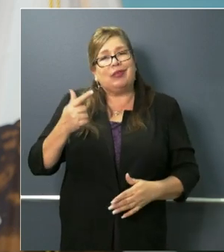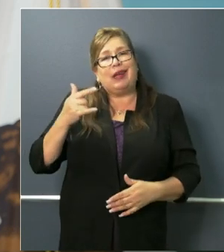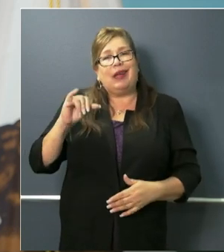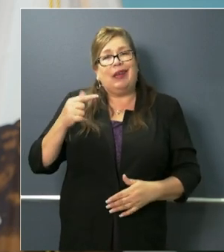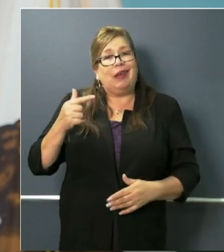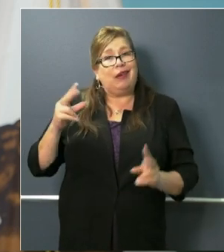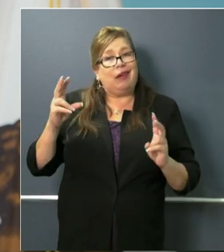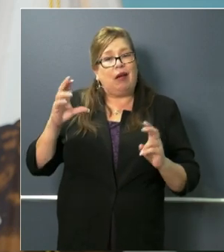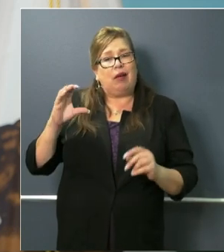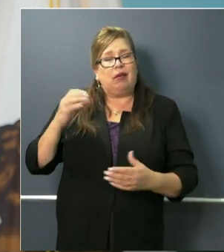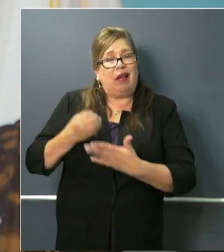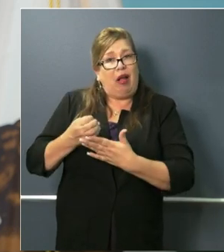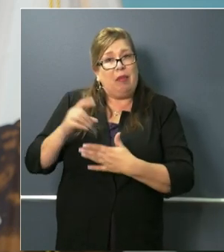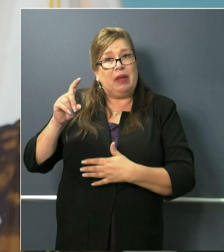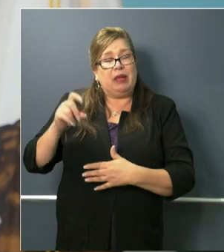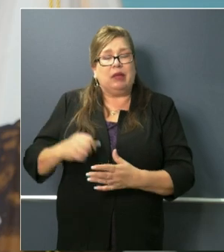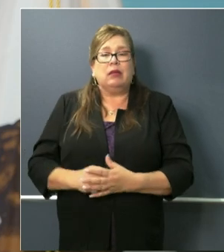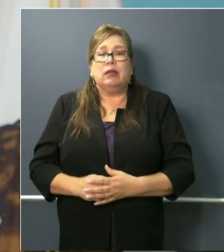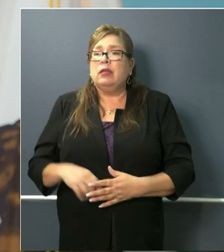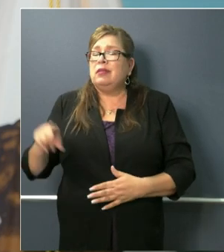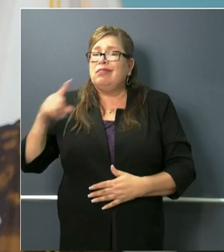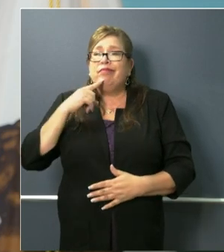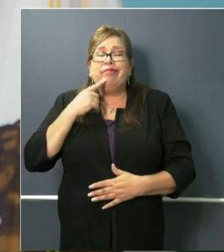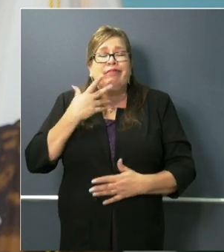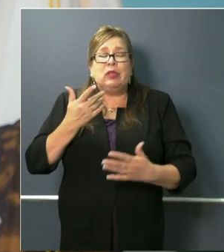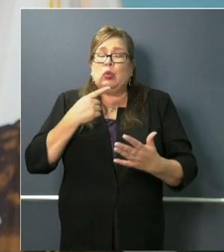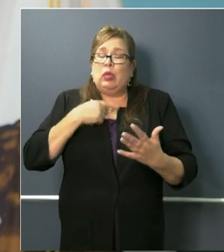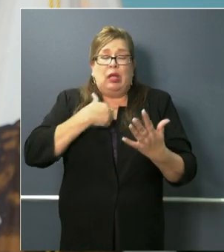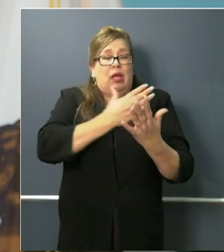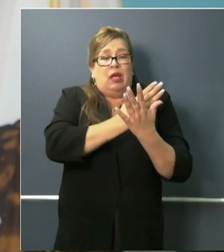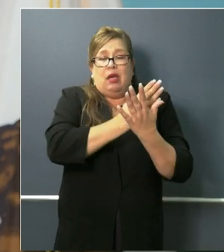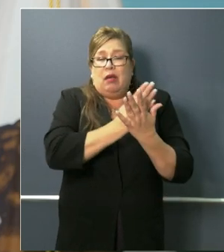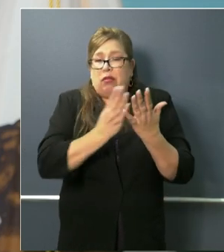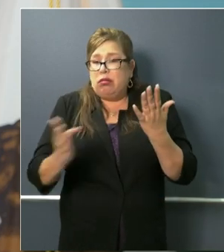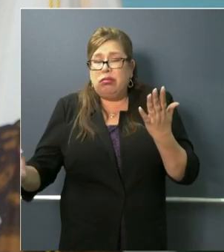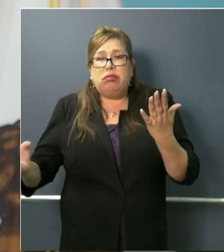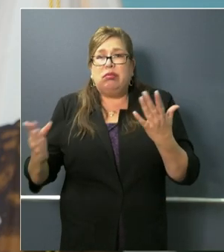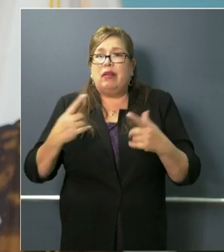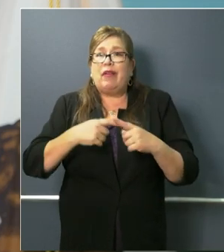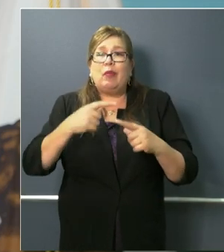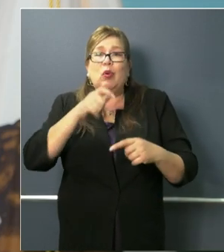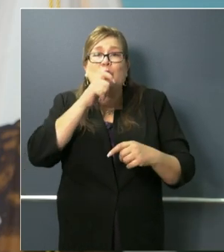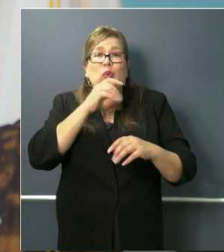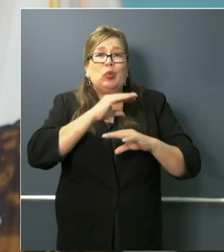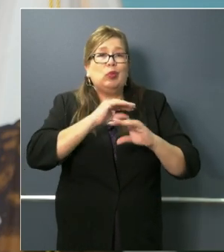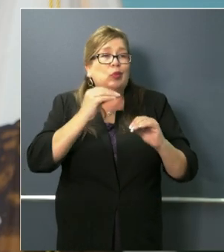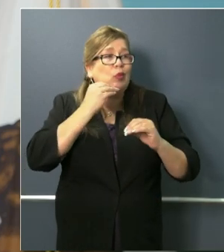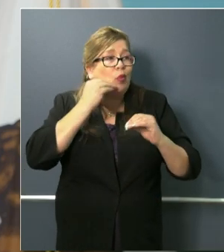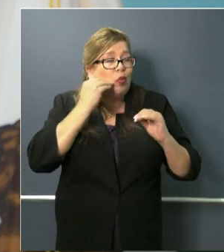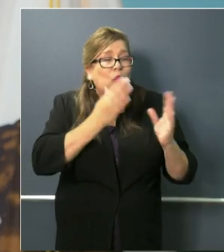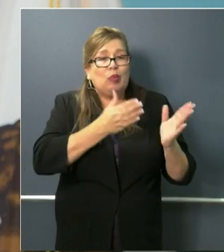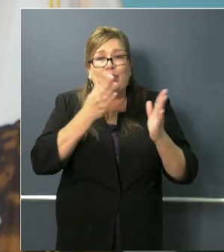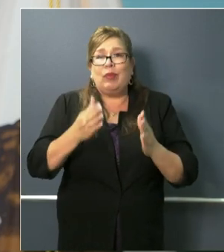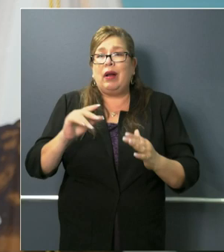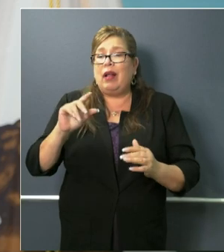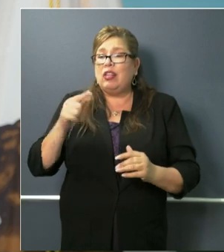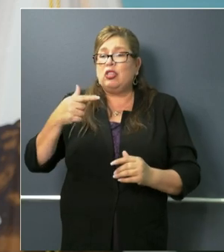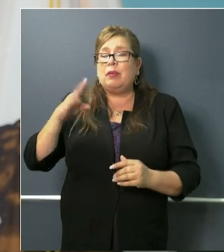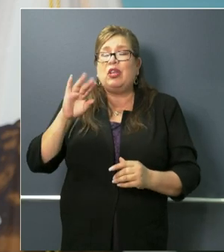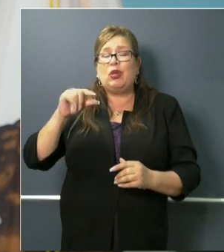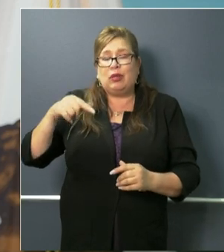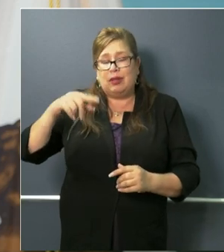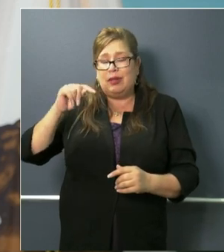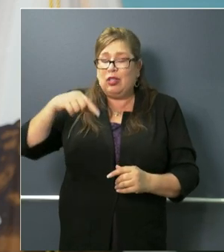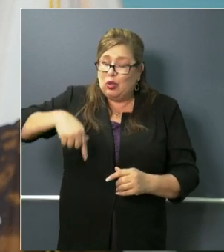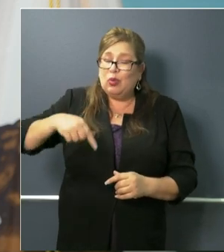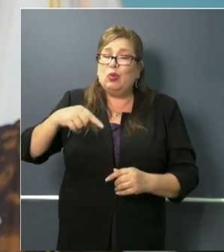from addressing homeless youth particularly in l.a county so the answer is yes from an lgbtq perspective but also from a